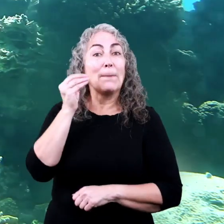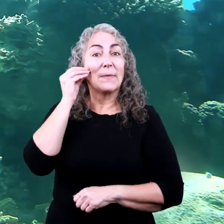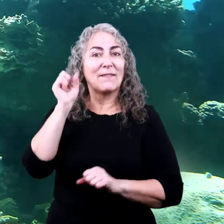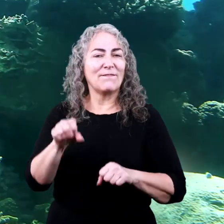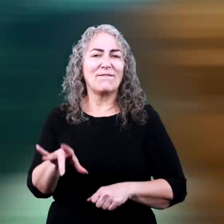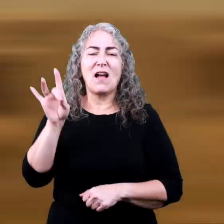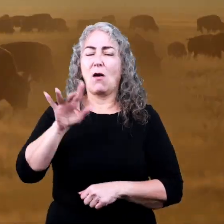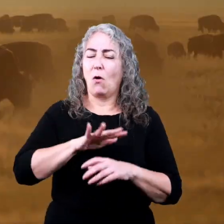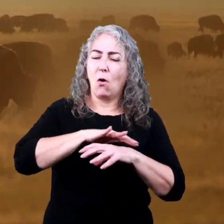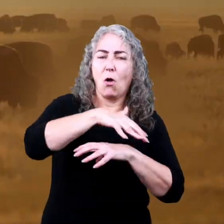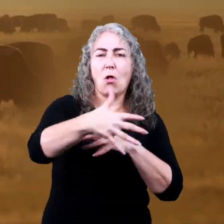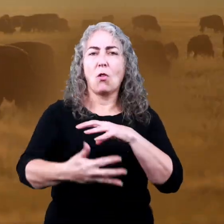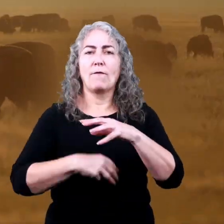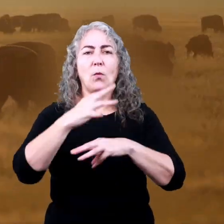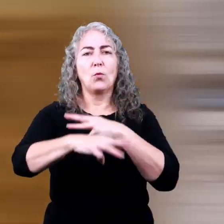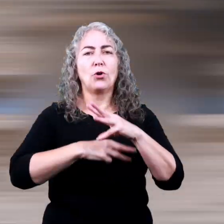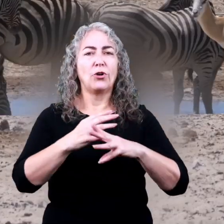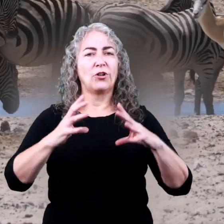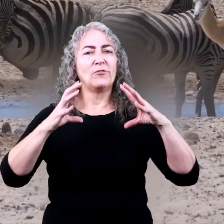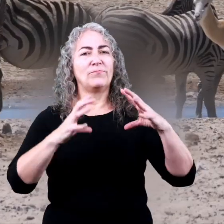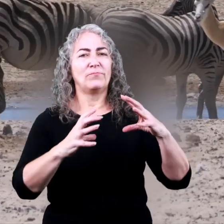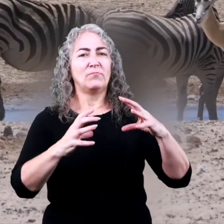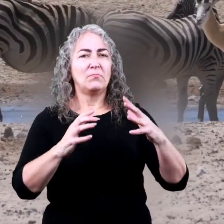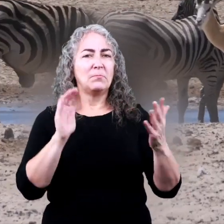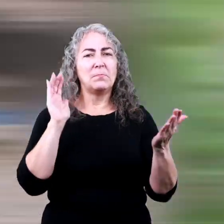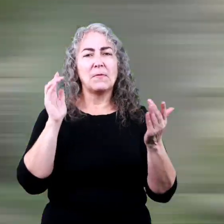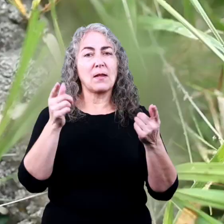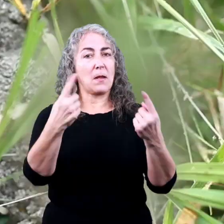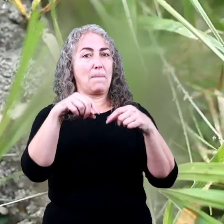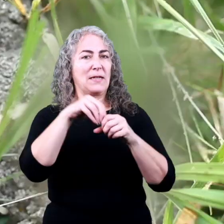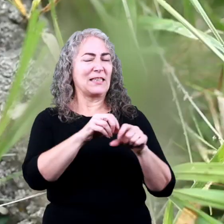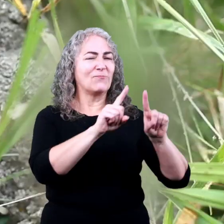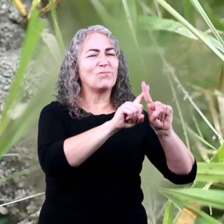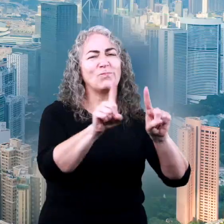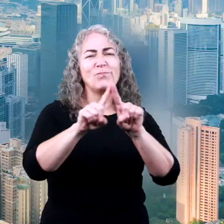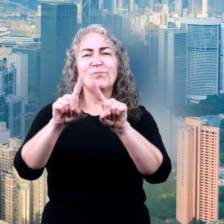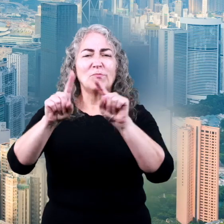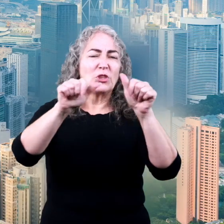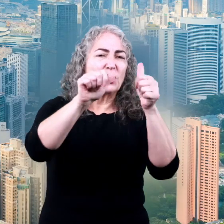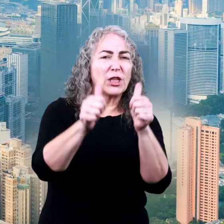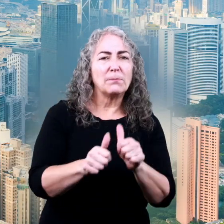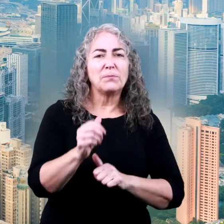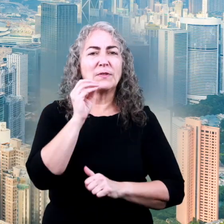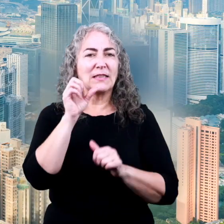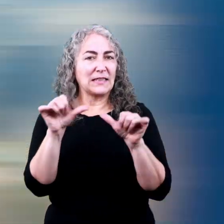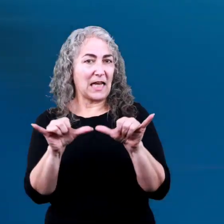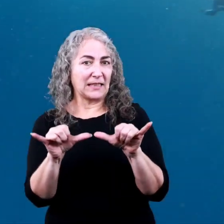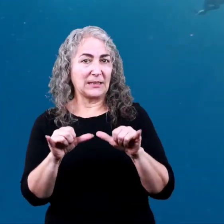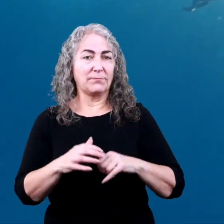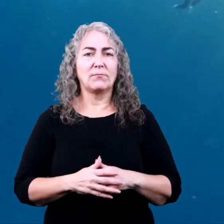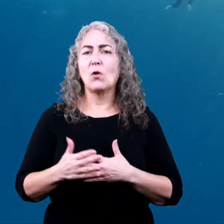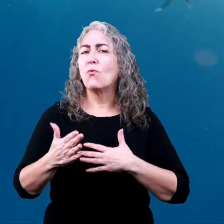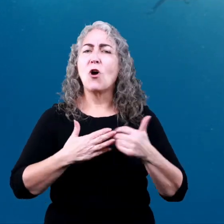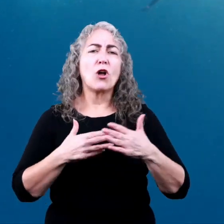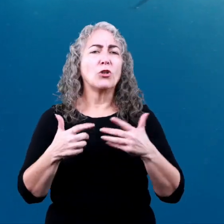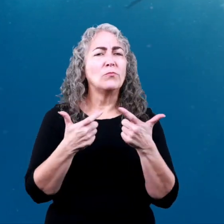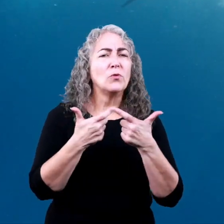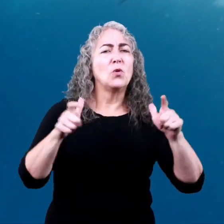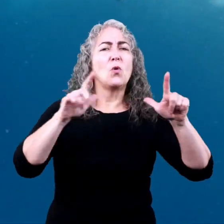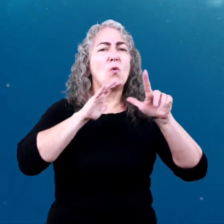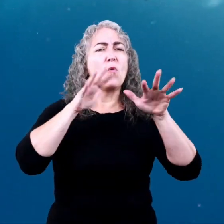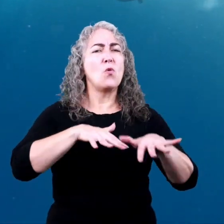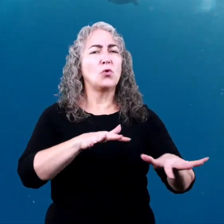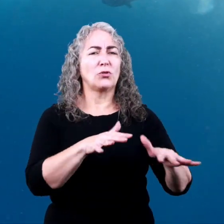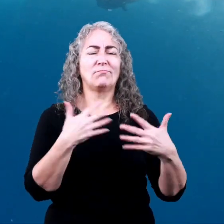Habitats are found all over the world and come in all different shapes and sizes. Whether it is the huge